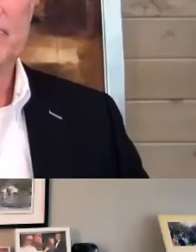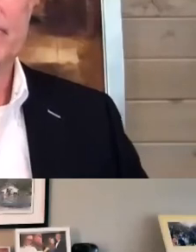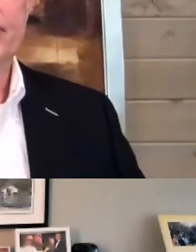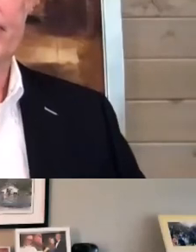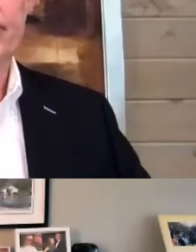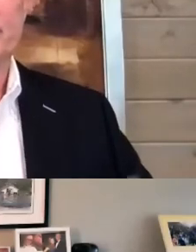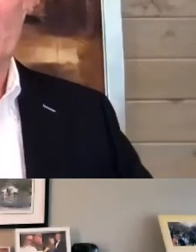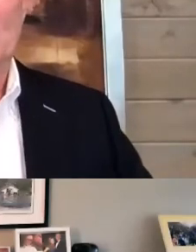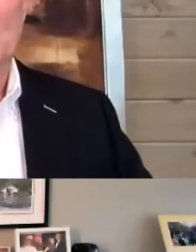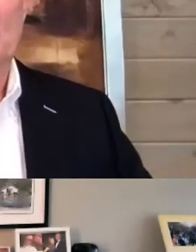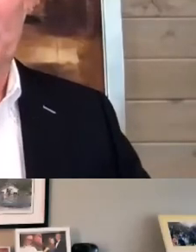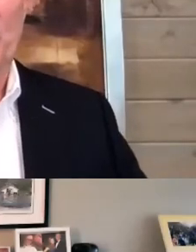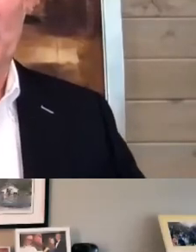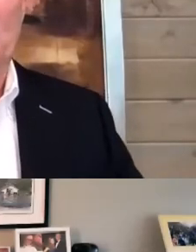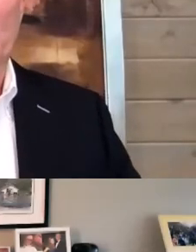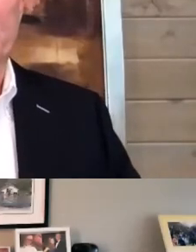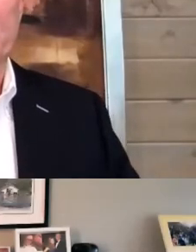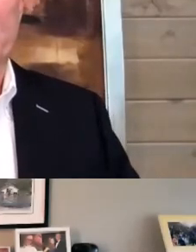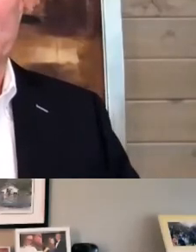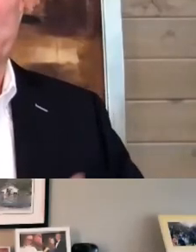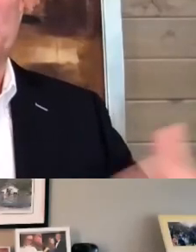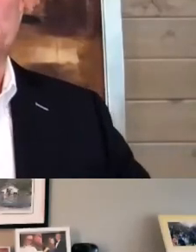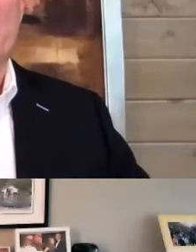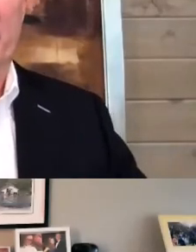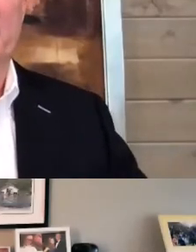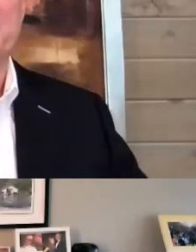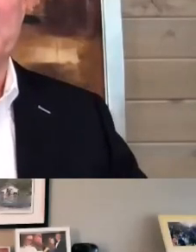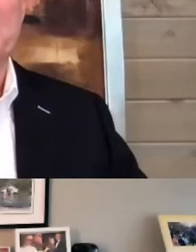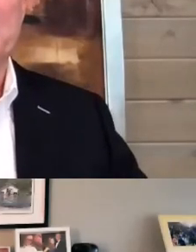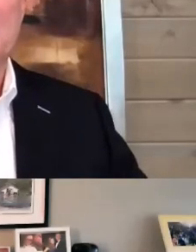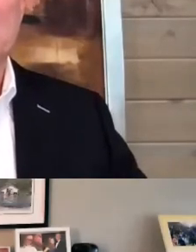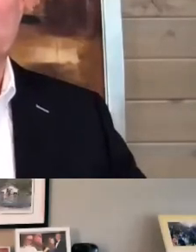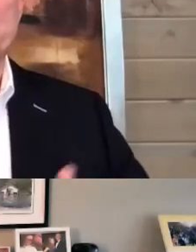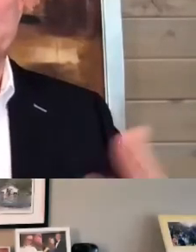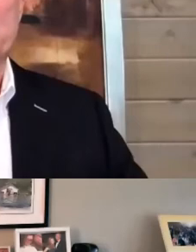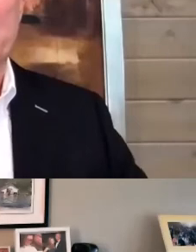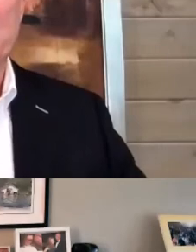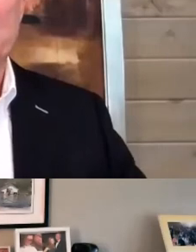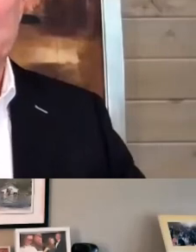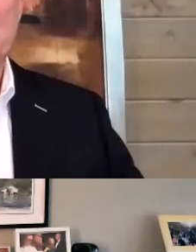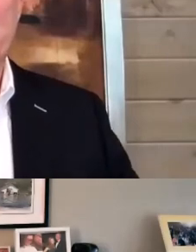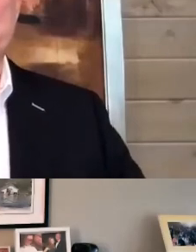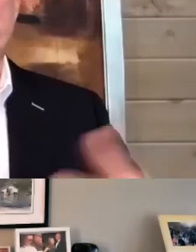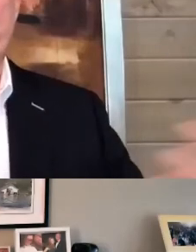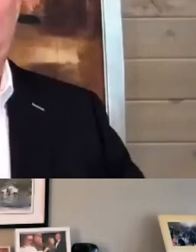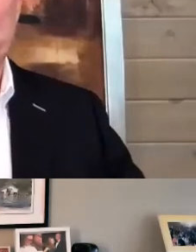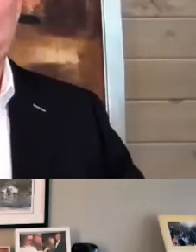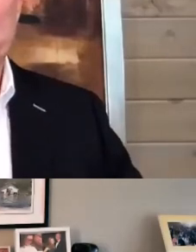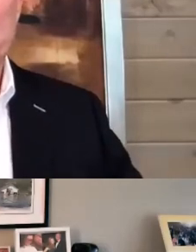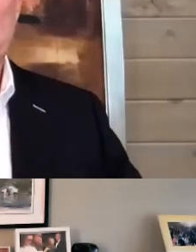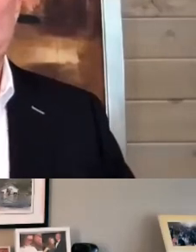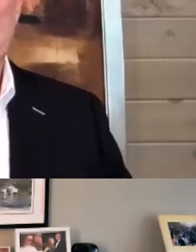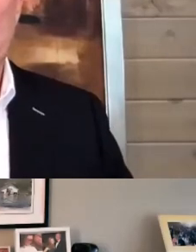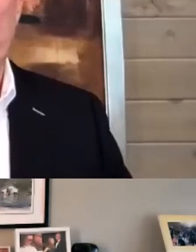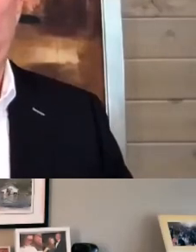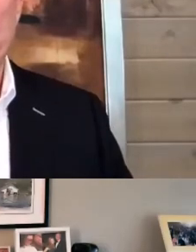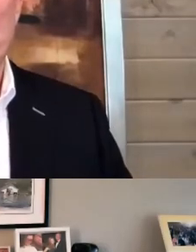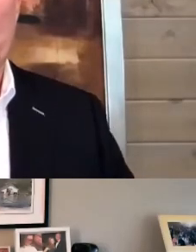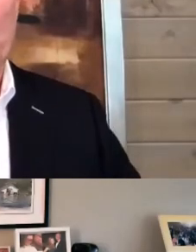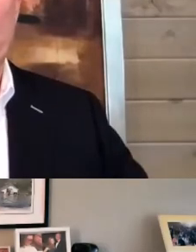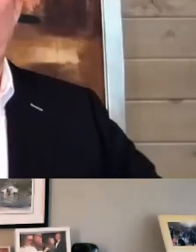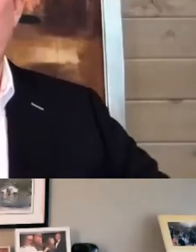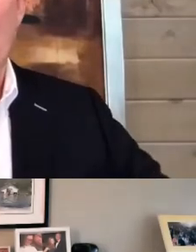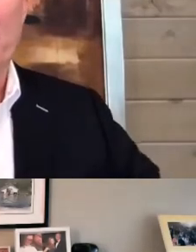if you want to call it peer recognition for success, it's infectious. And